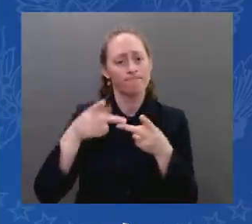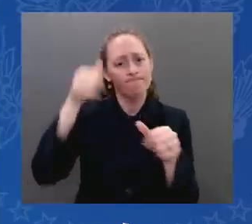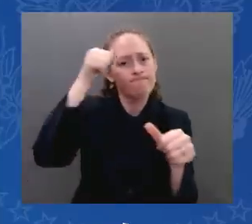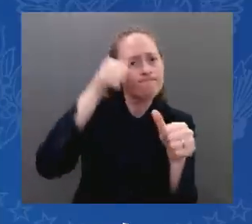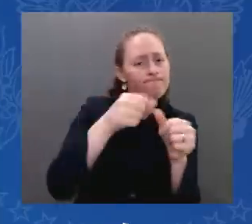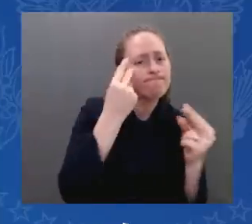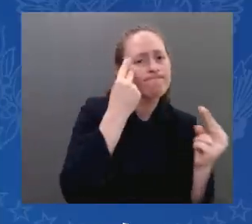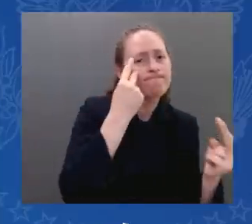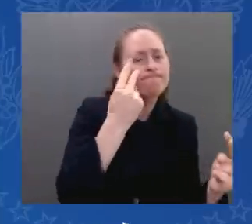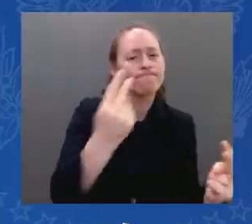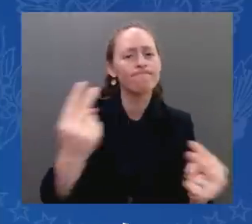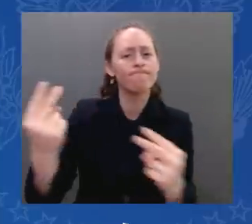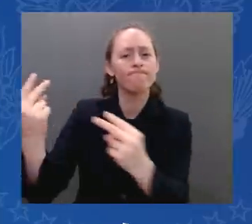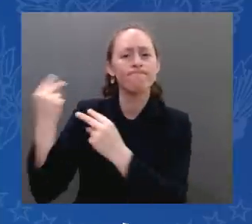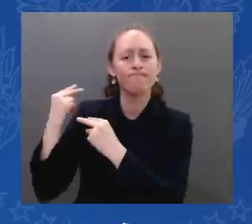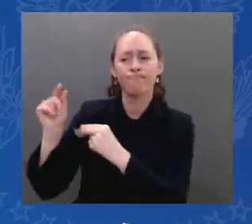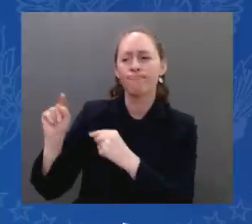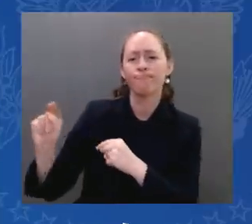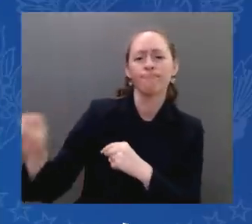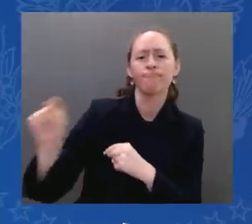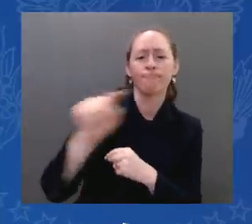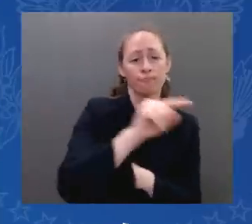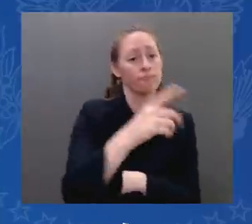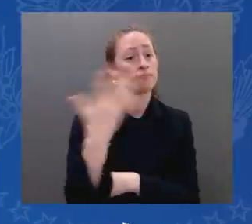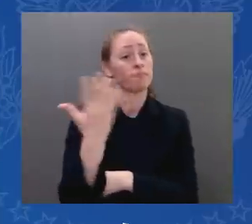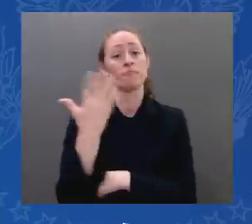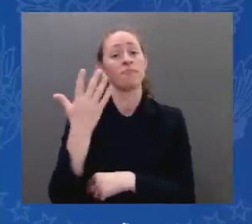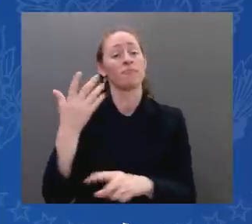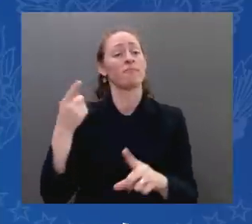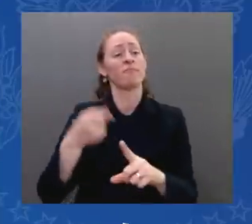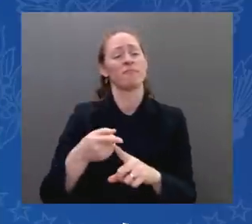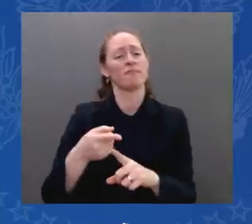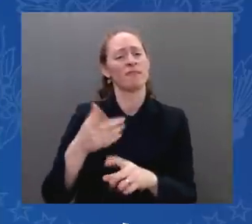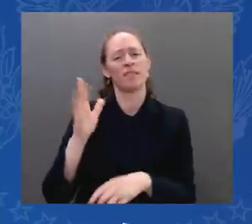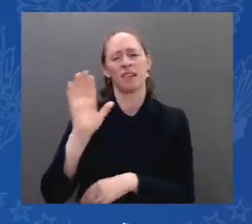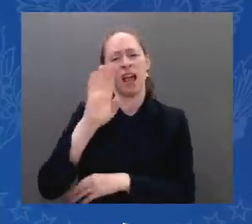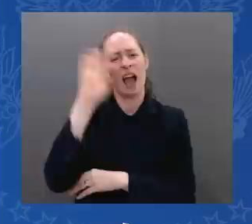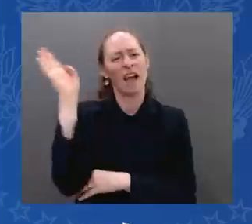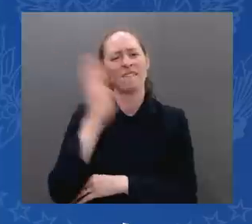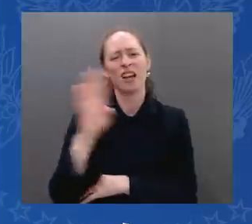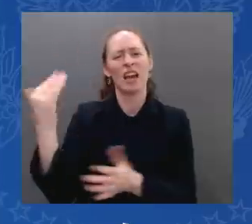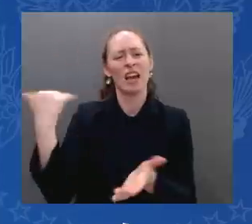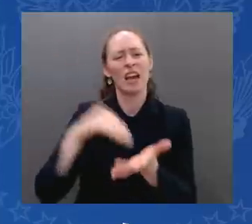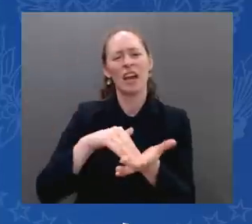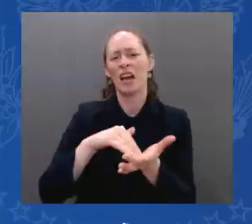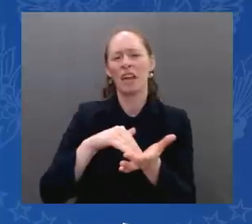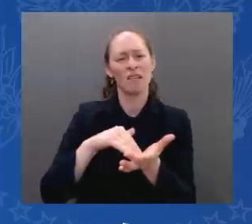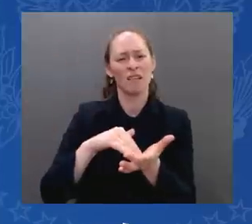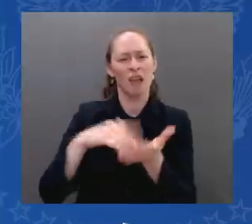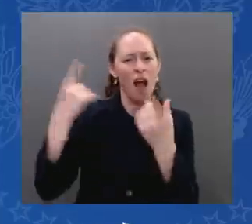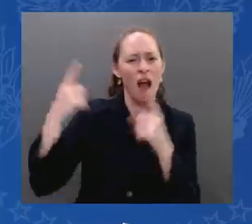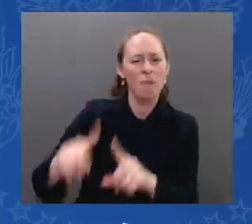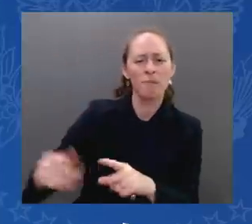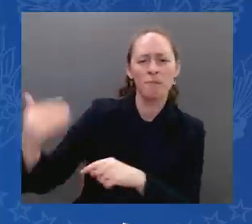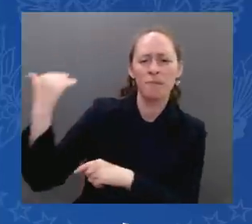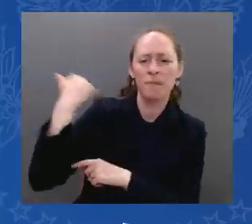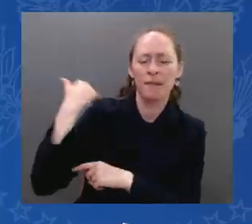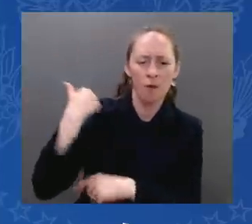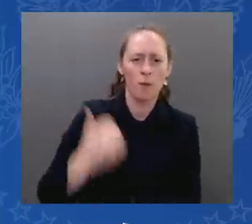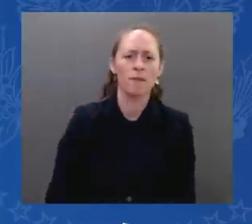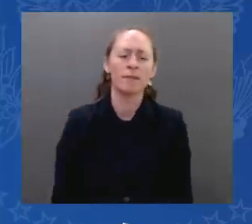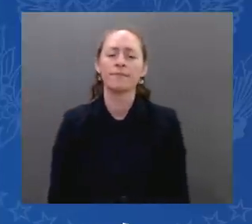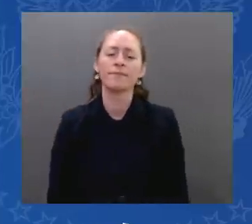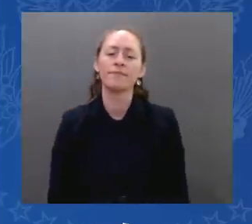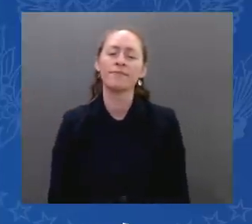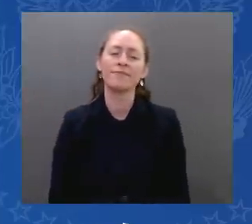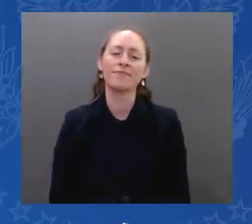is not the Israel of 50 years ago. You've cultivated new resources, capabilities, new